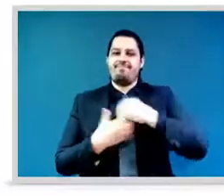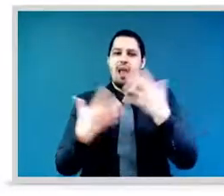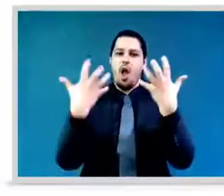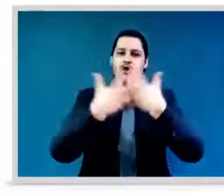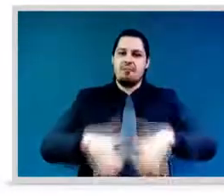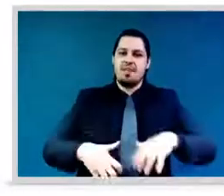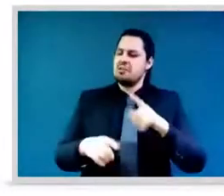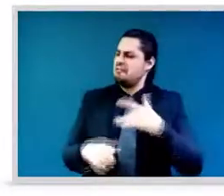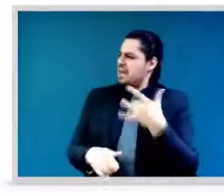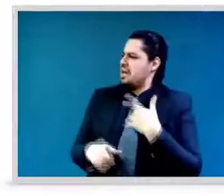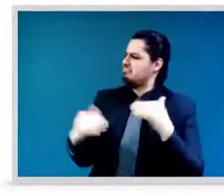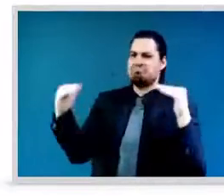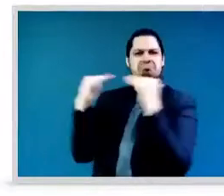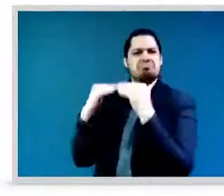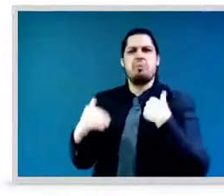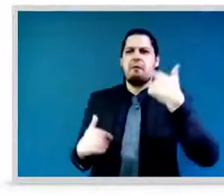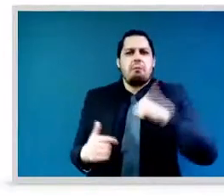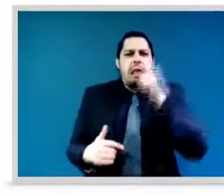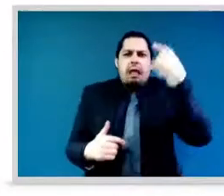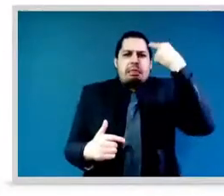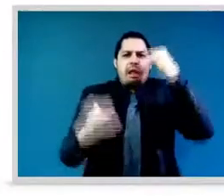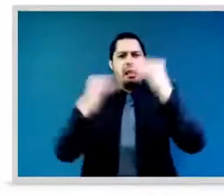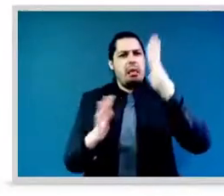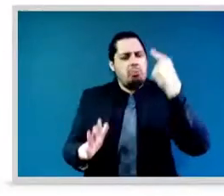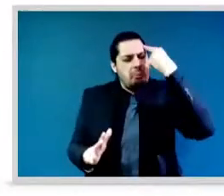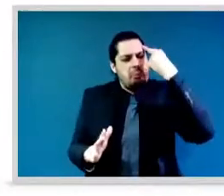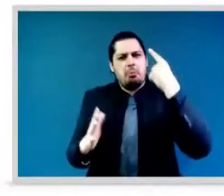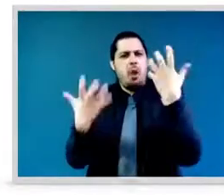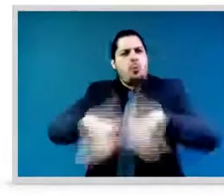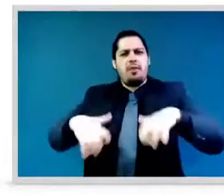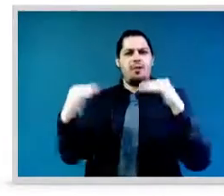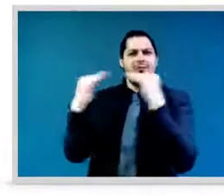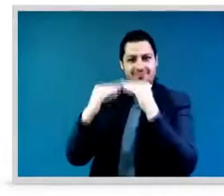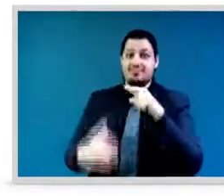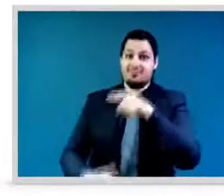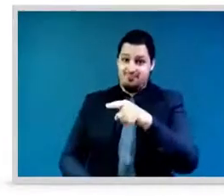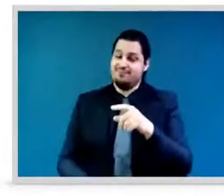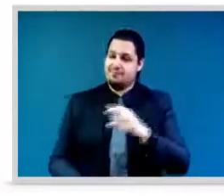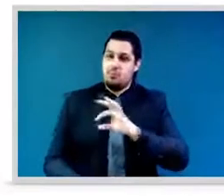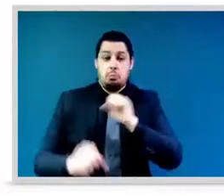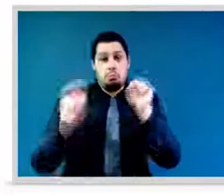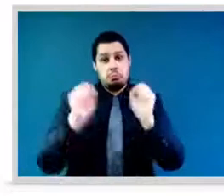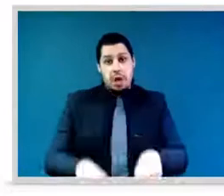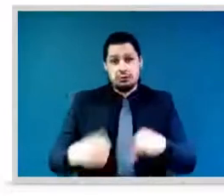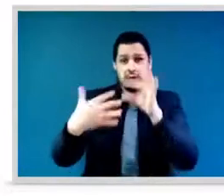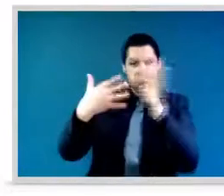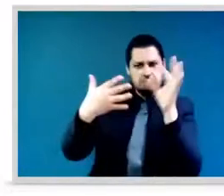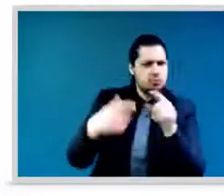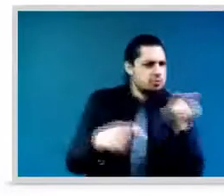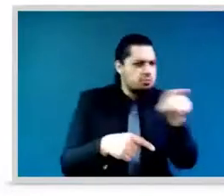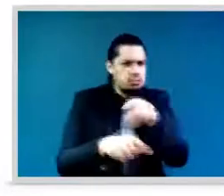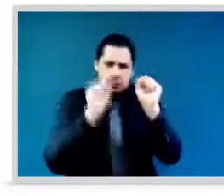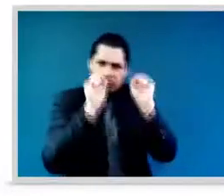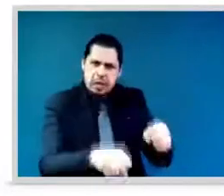and the knowledge and skills gained enable them to compete in the labor market and make decisions about their own lives